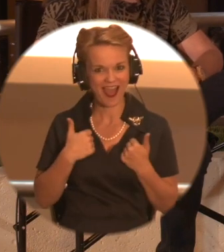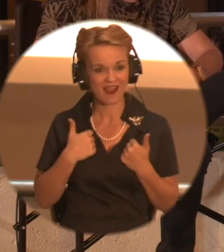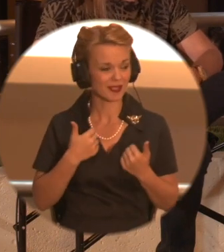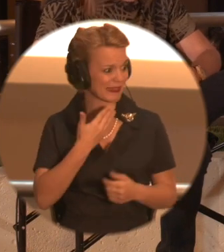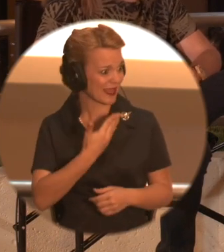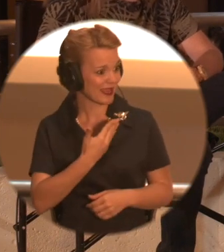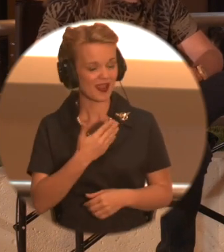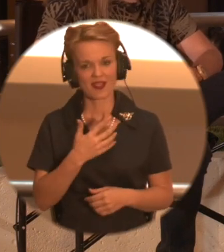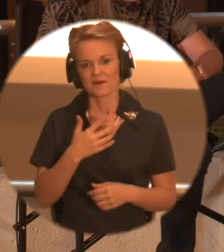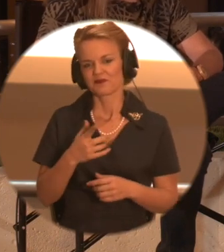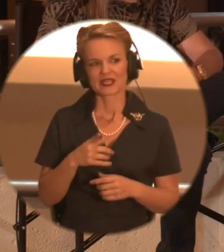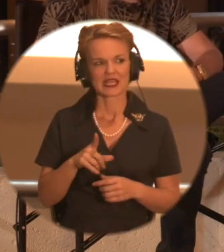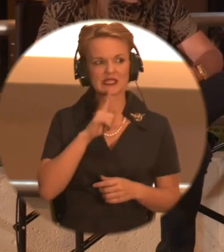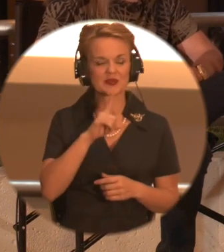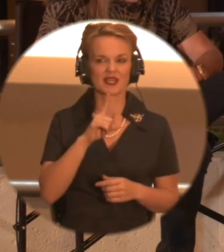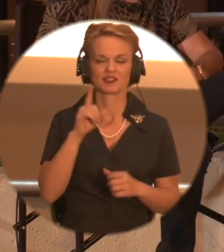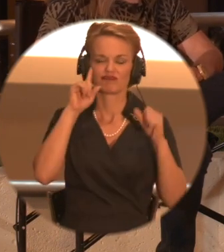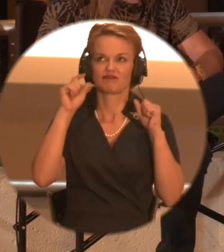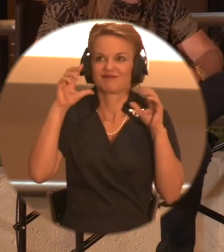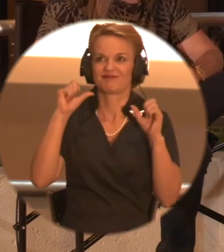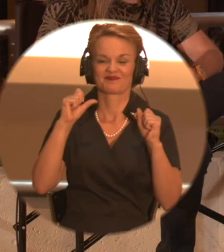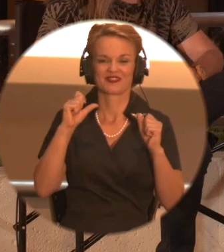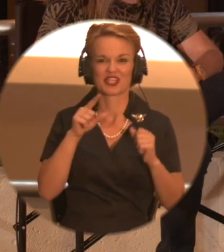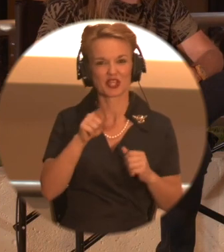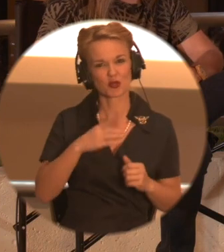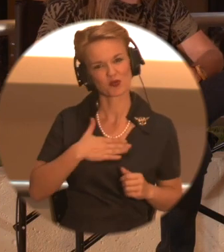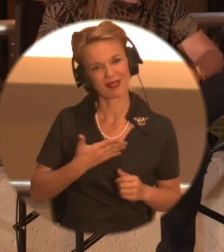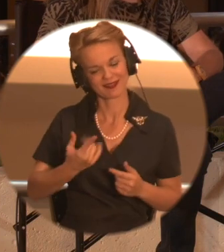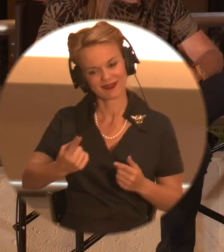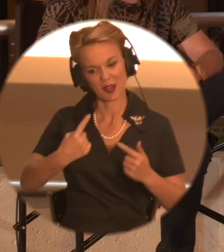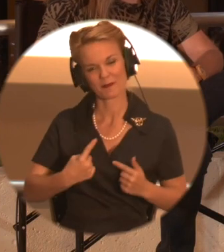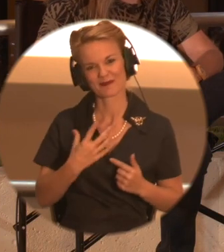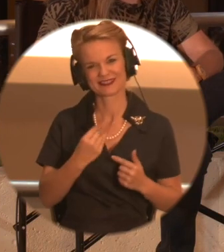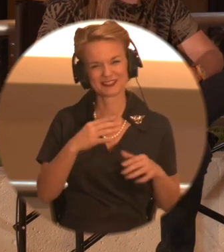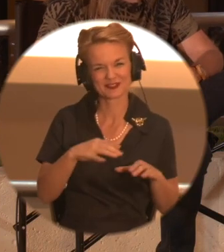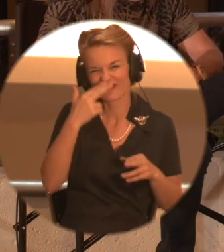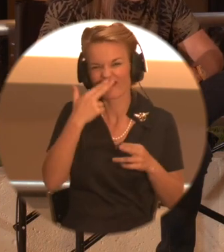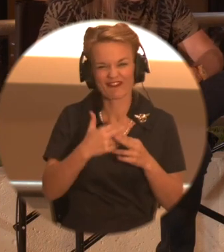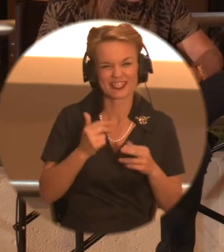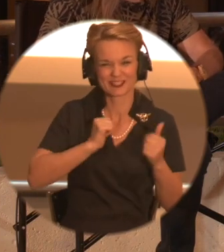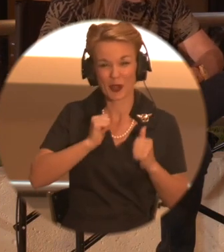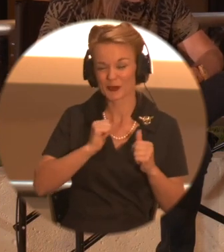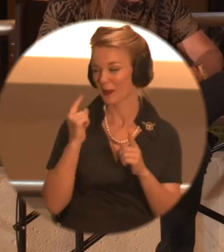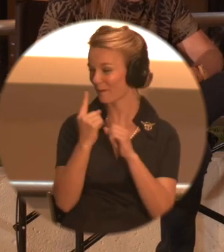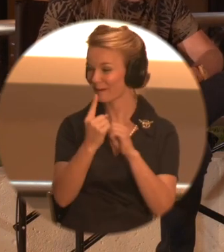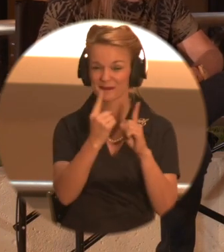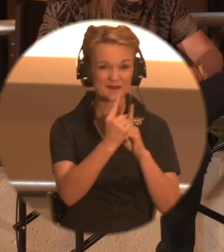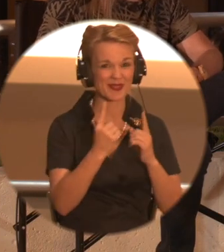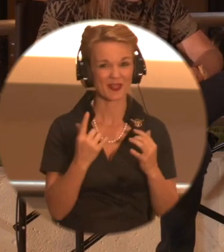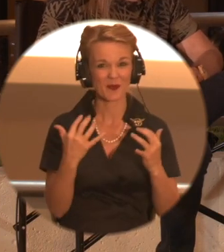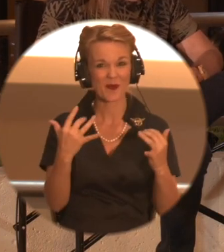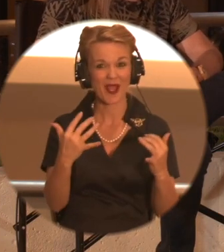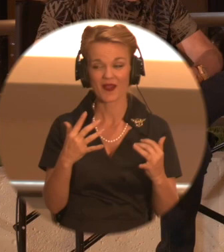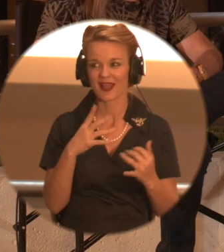And it's just astounding that you are willing to come back and do these fun shows and meet the crowd. Not to say